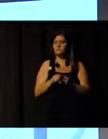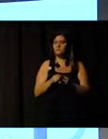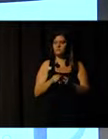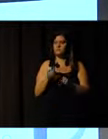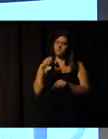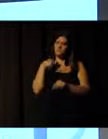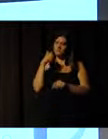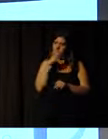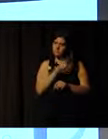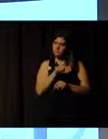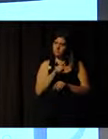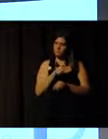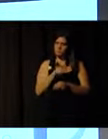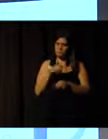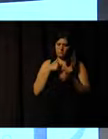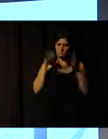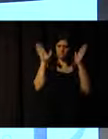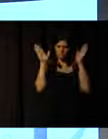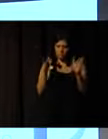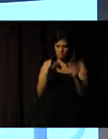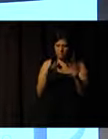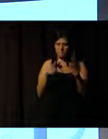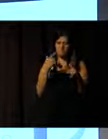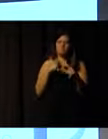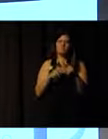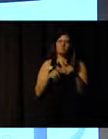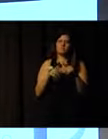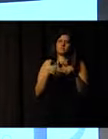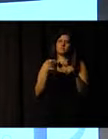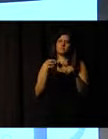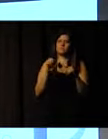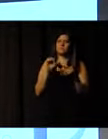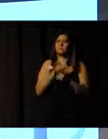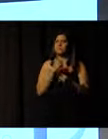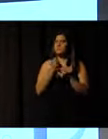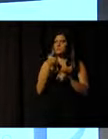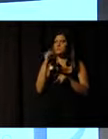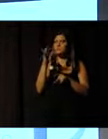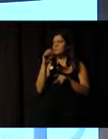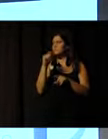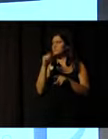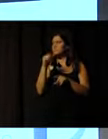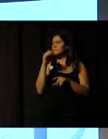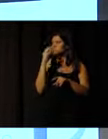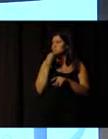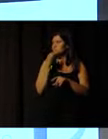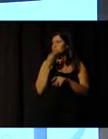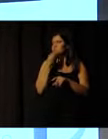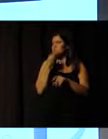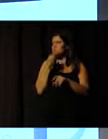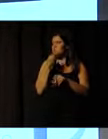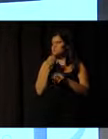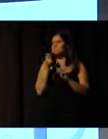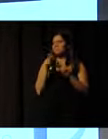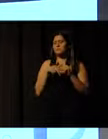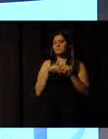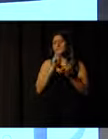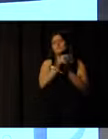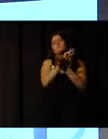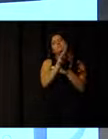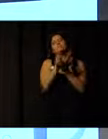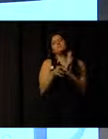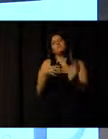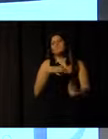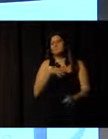passing through several institutions, I was able to identify myself in YMCA due to